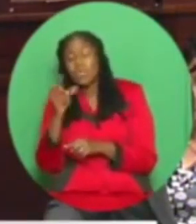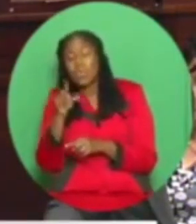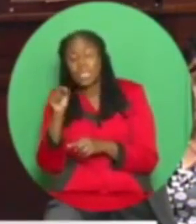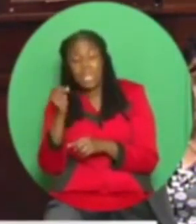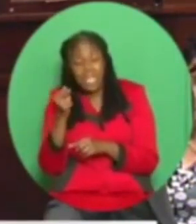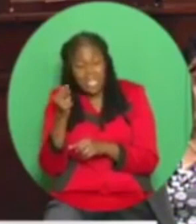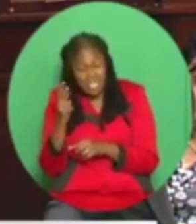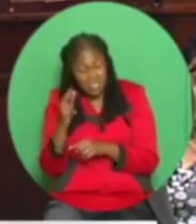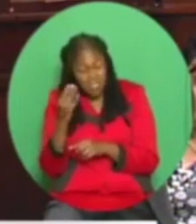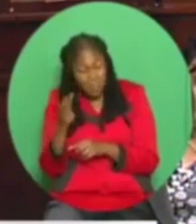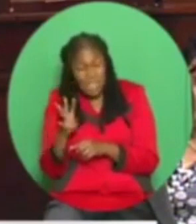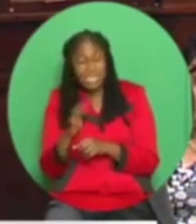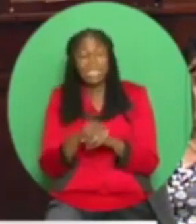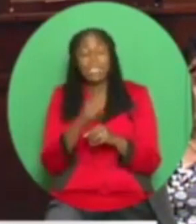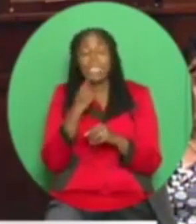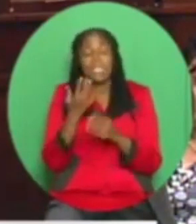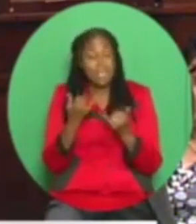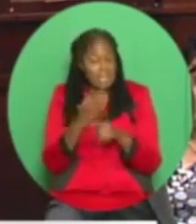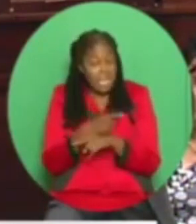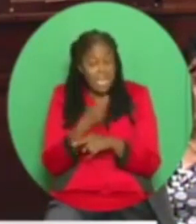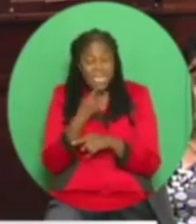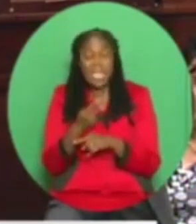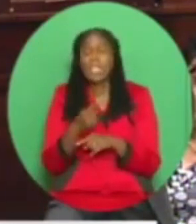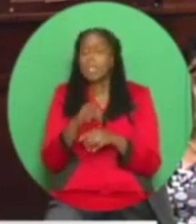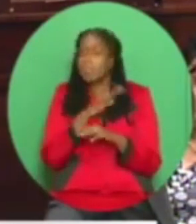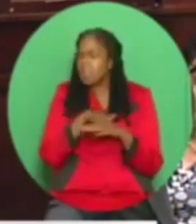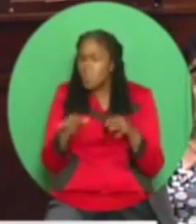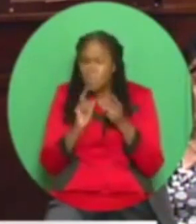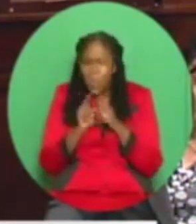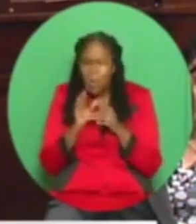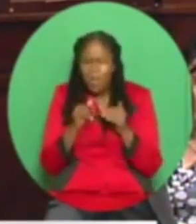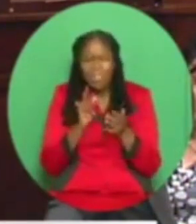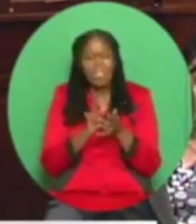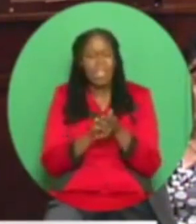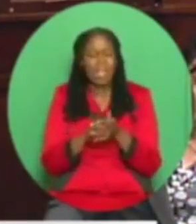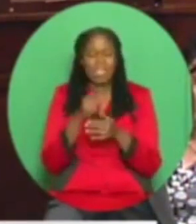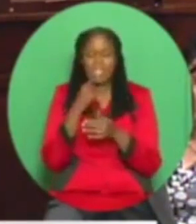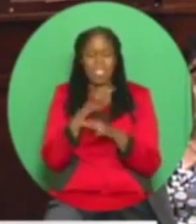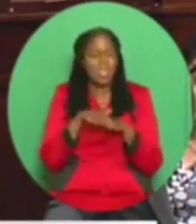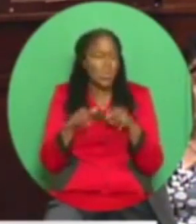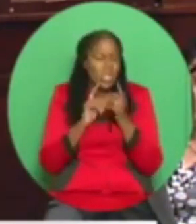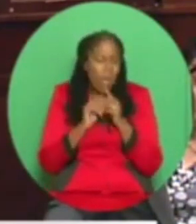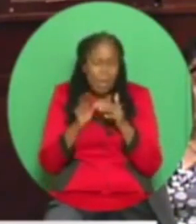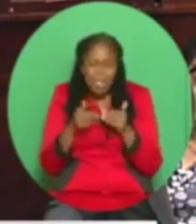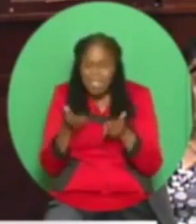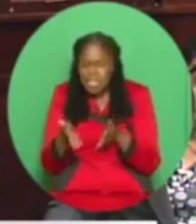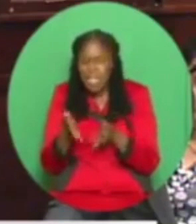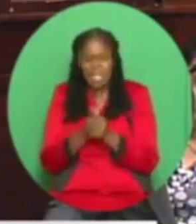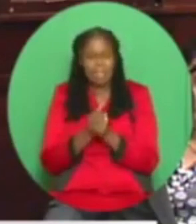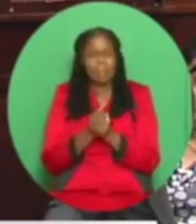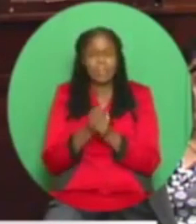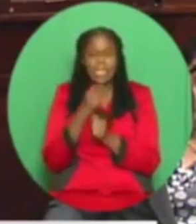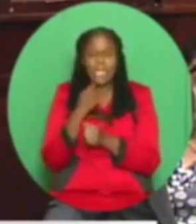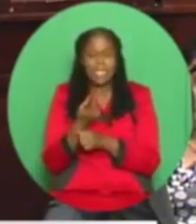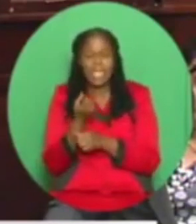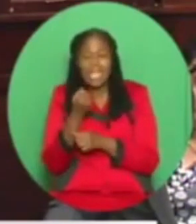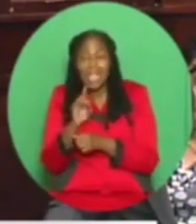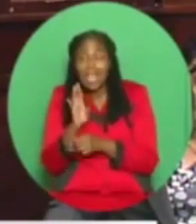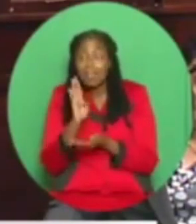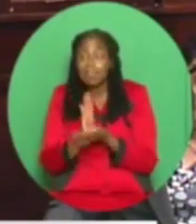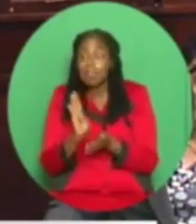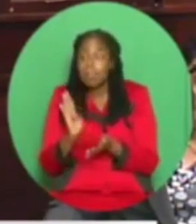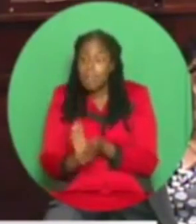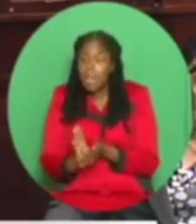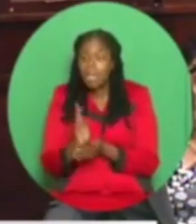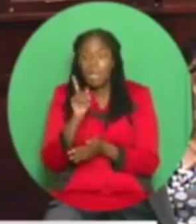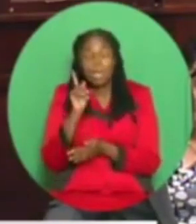tell us we shouldn't say anything about that. Don't talk about that. $11 billion TT dollars, as if that is the amusement park in